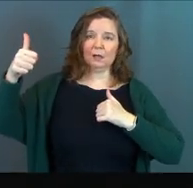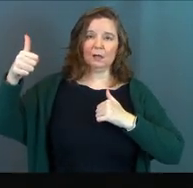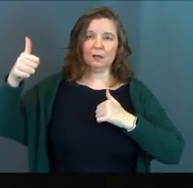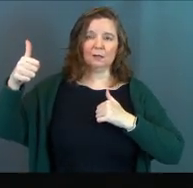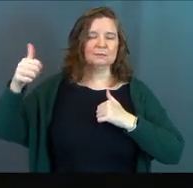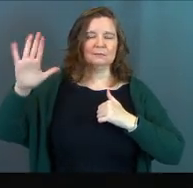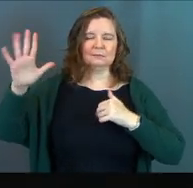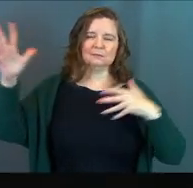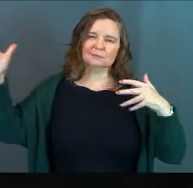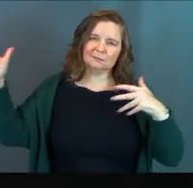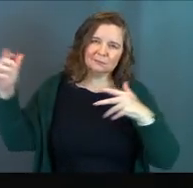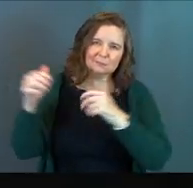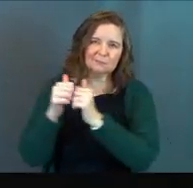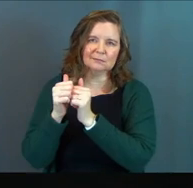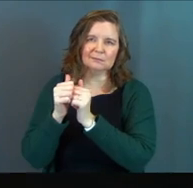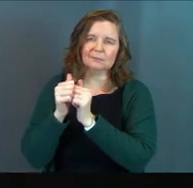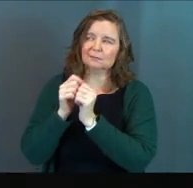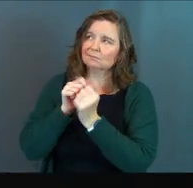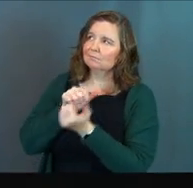Run to Jesus.